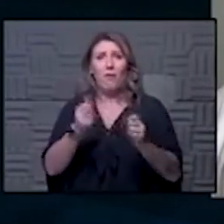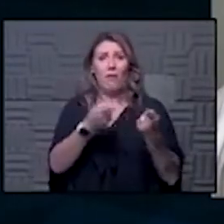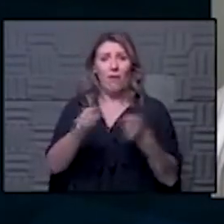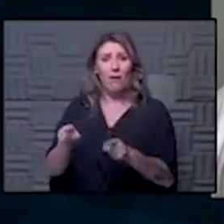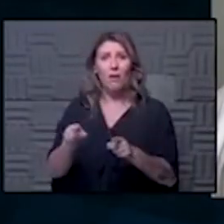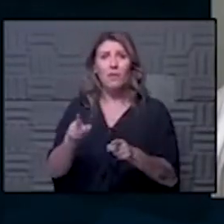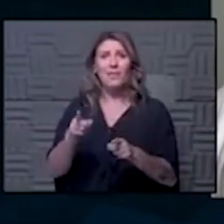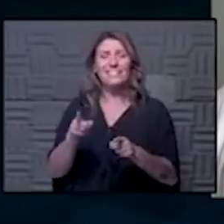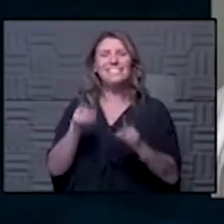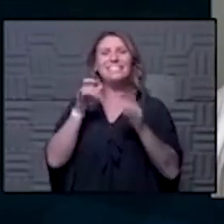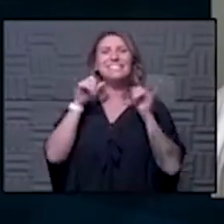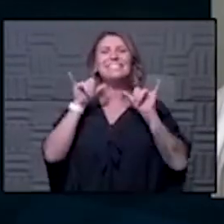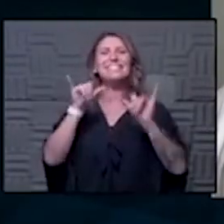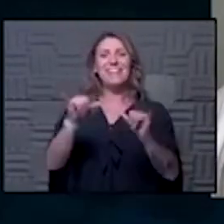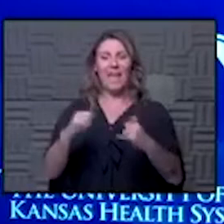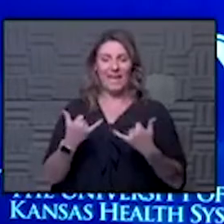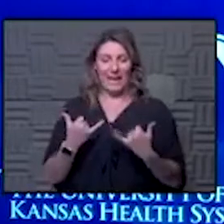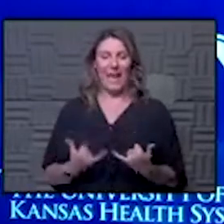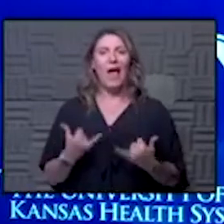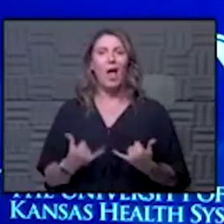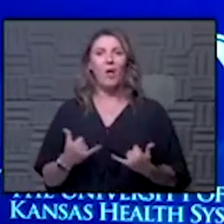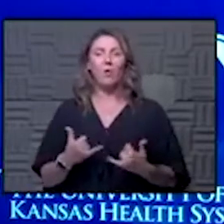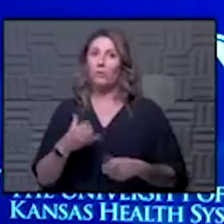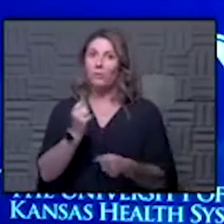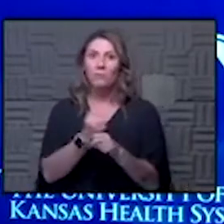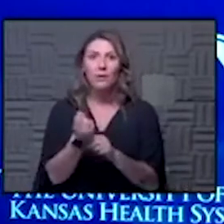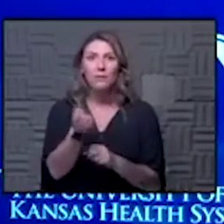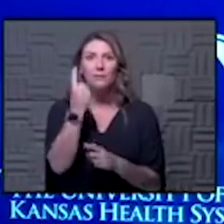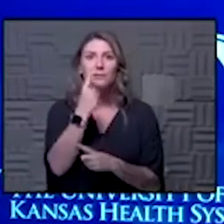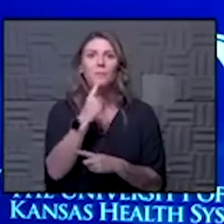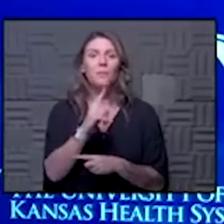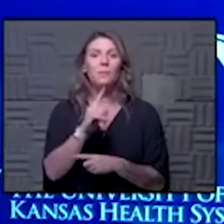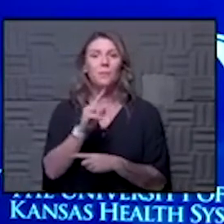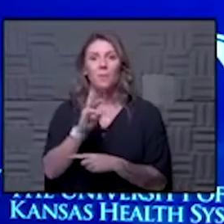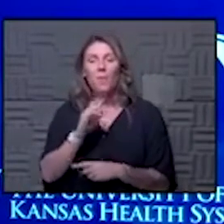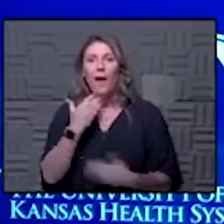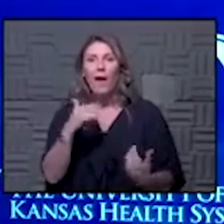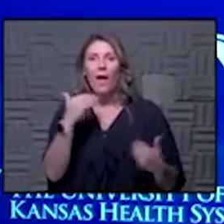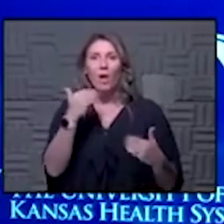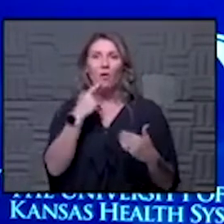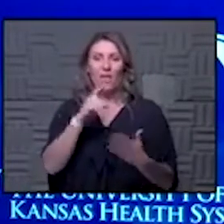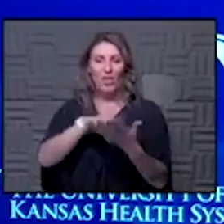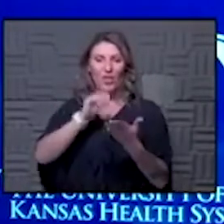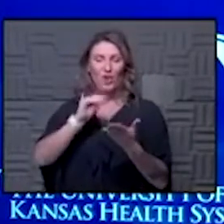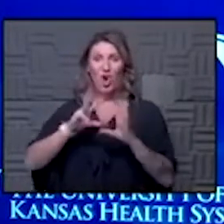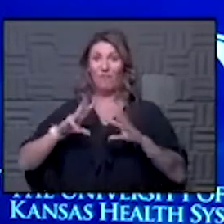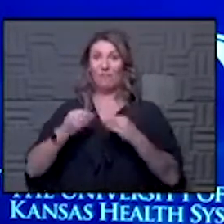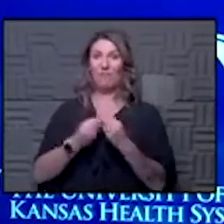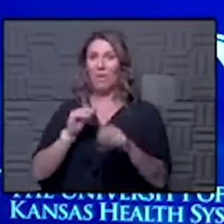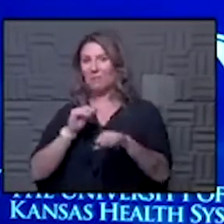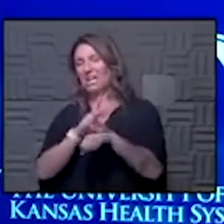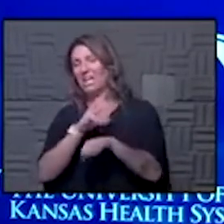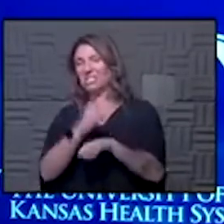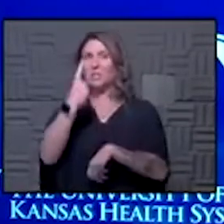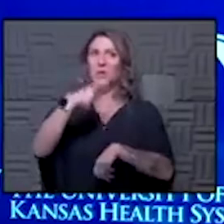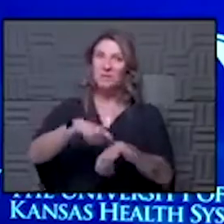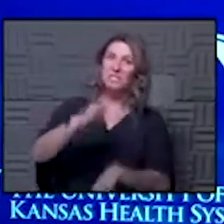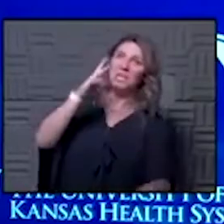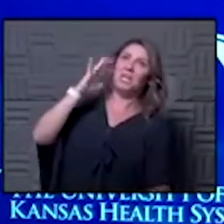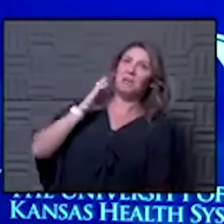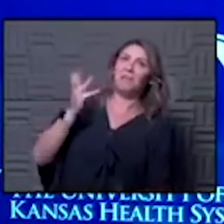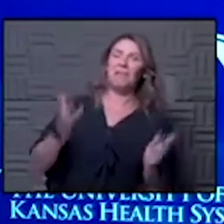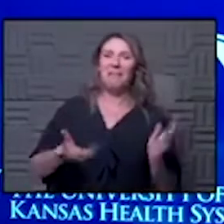moment yeah i totally think that makes great sense uh i think i learned on that on some family counseling once we did